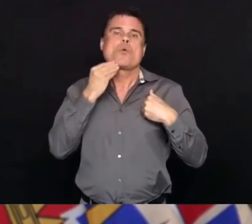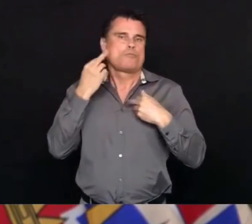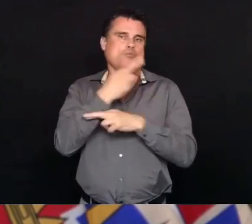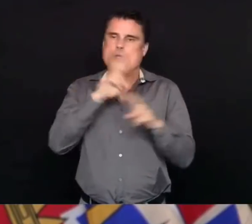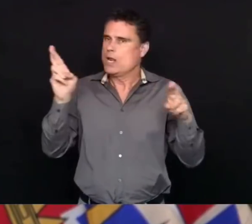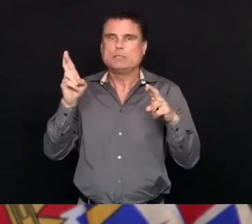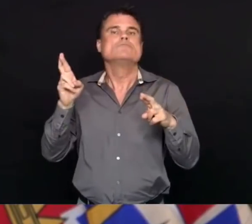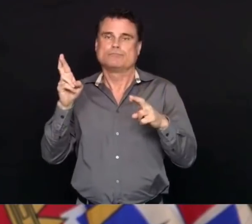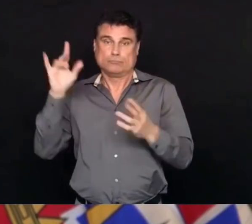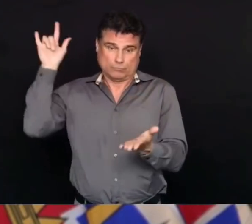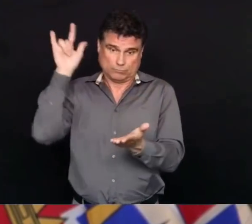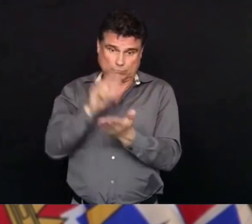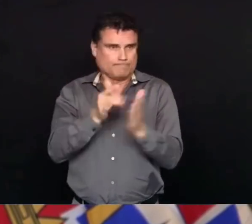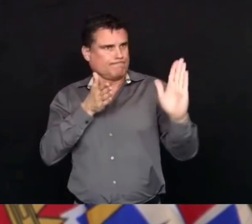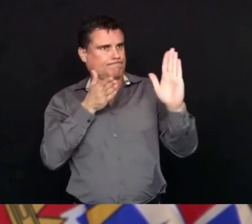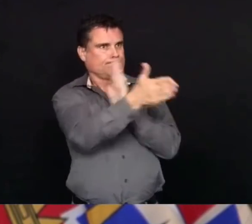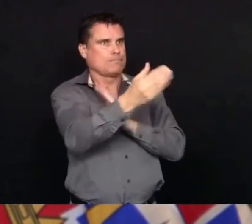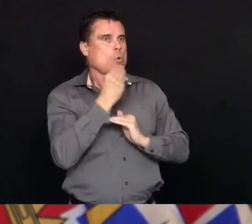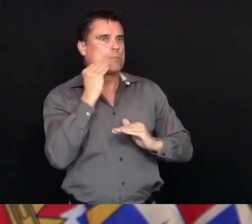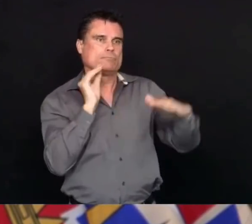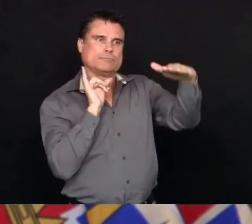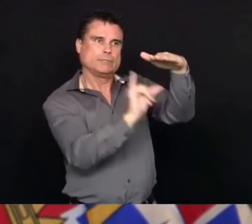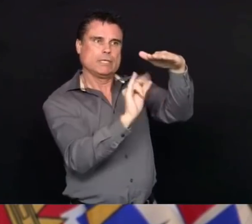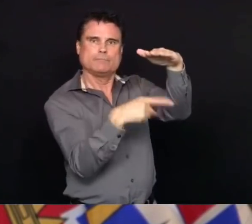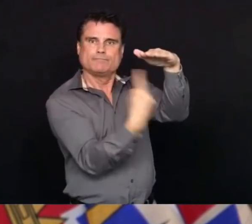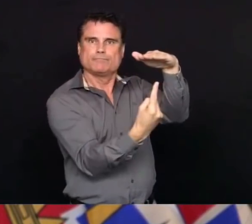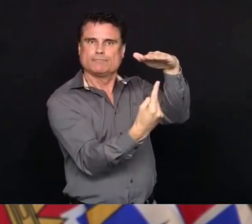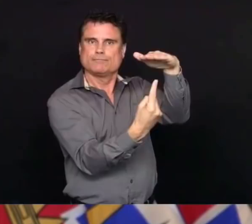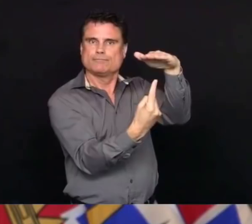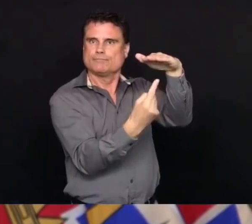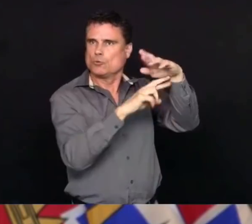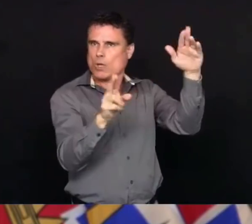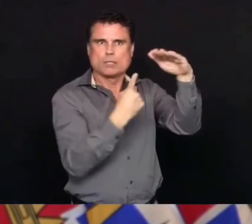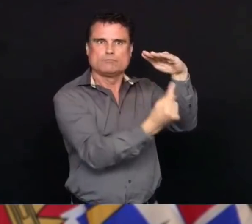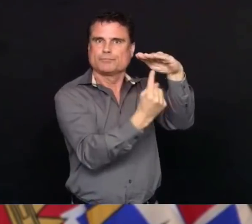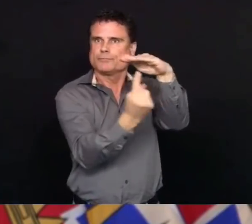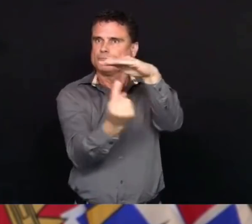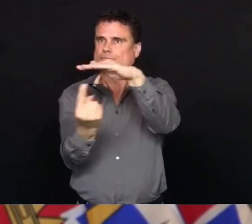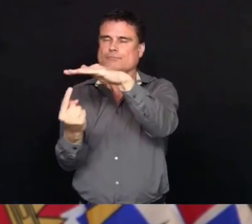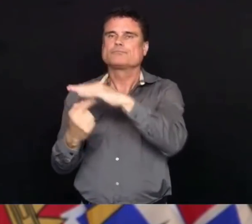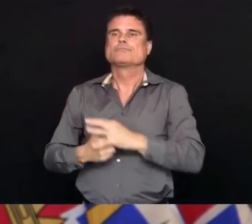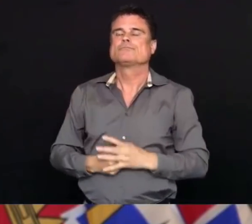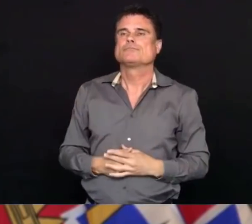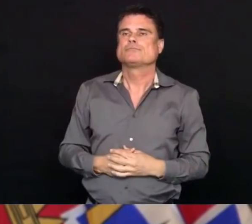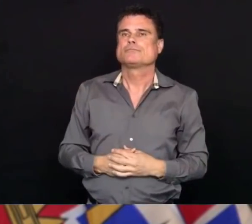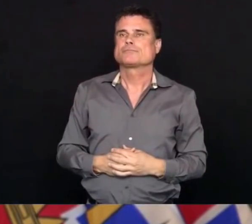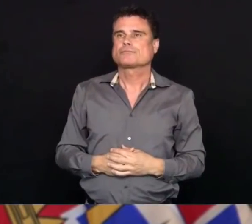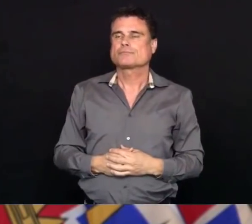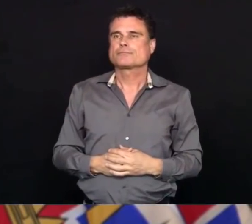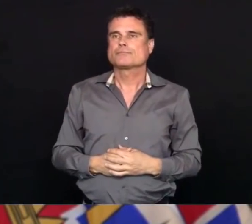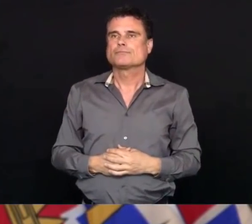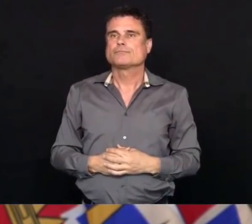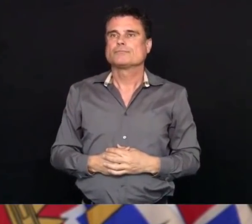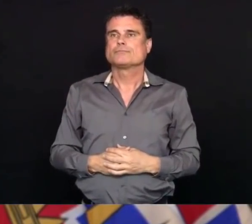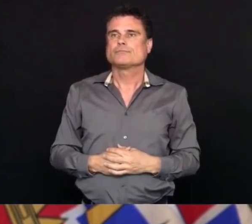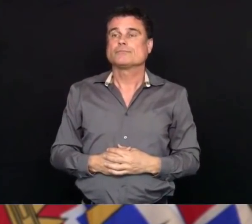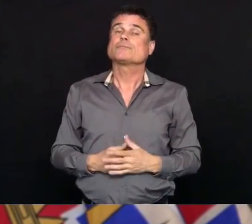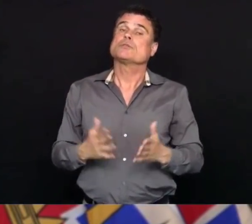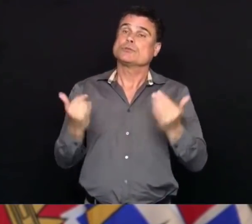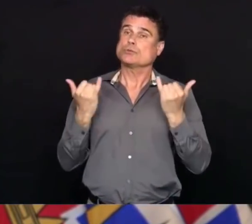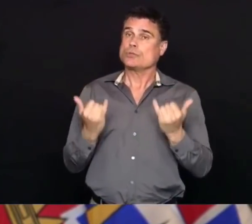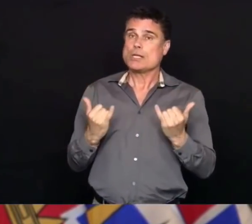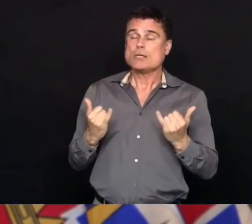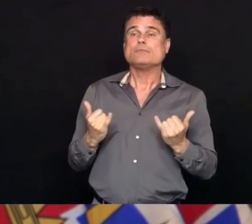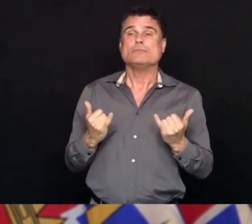Today, as well, I want to recall and talk about the fact that COVID-19 is not our only